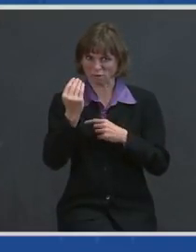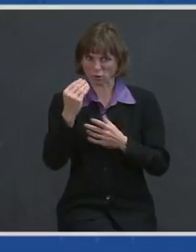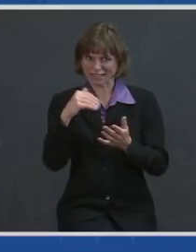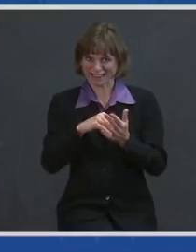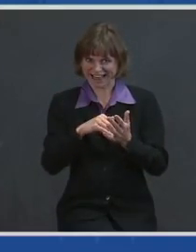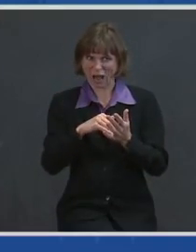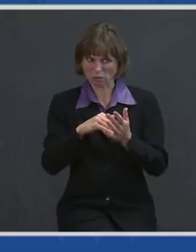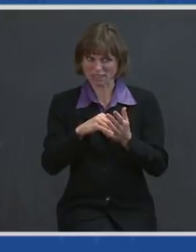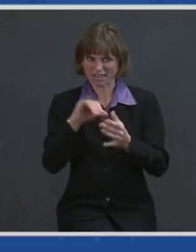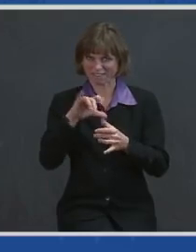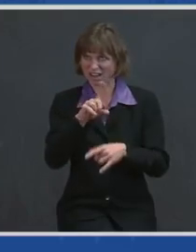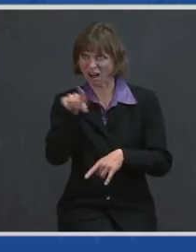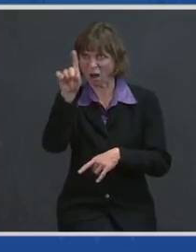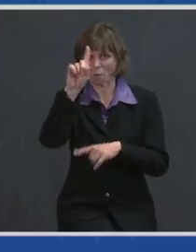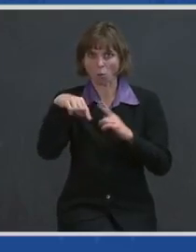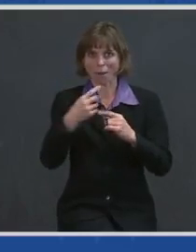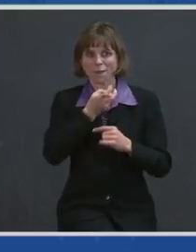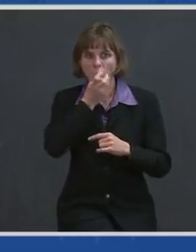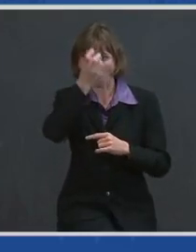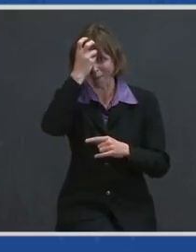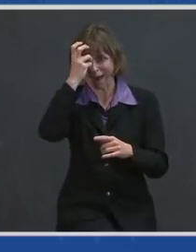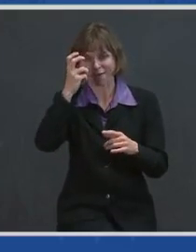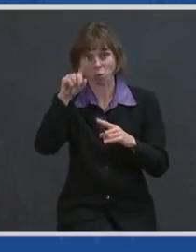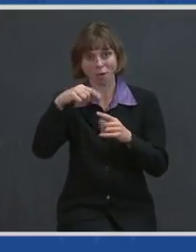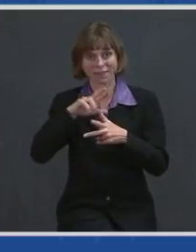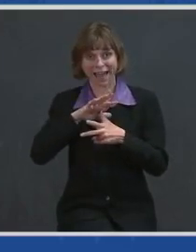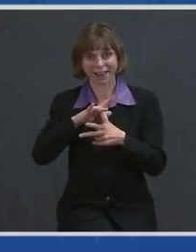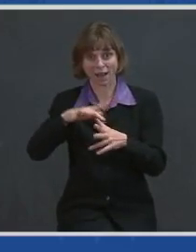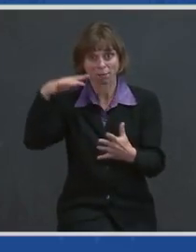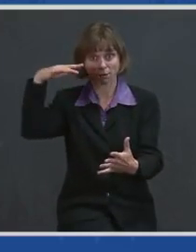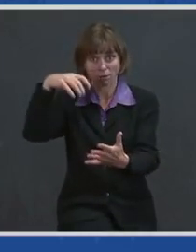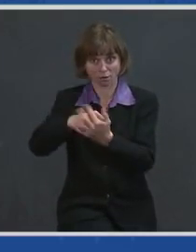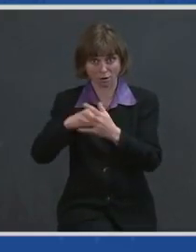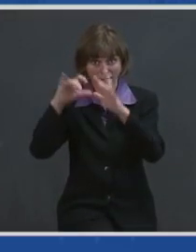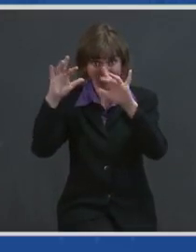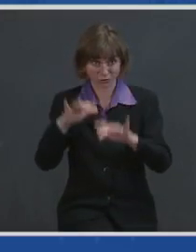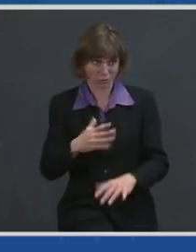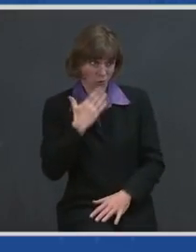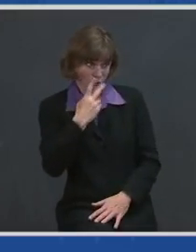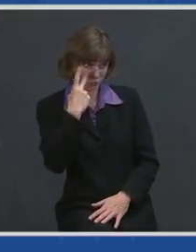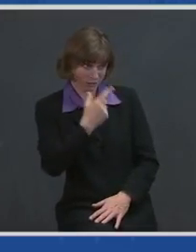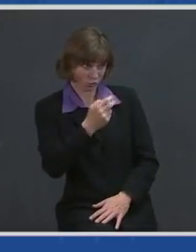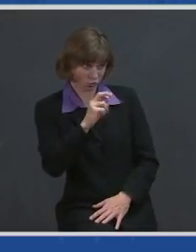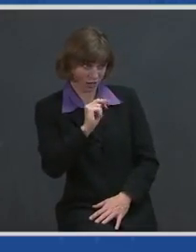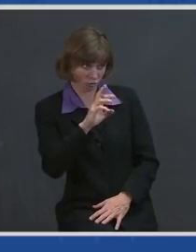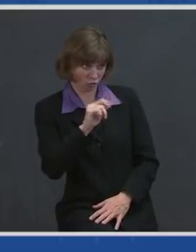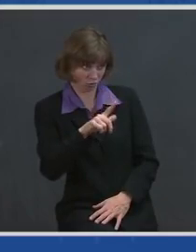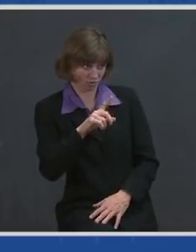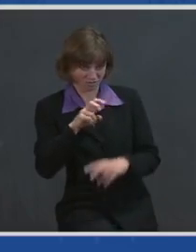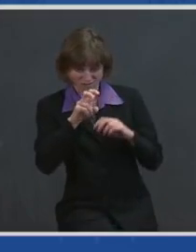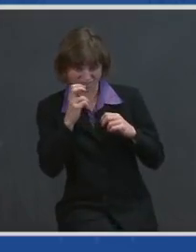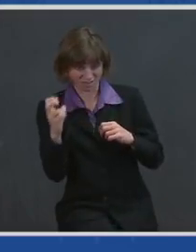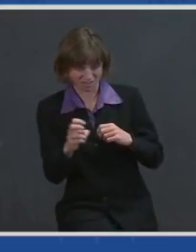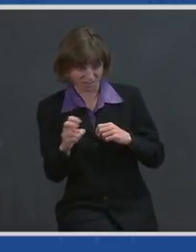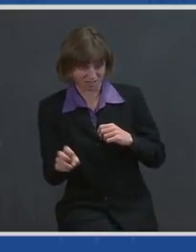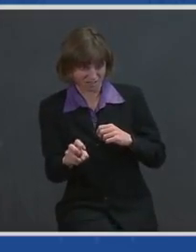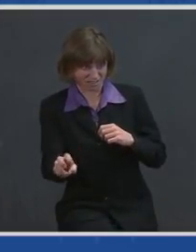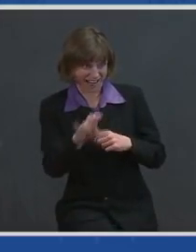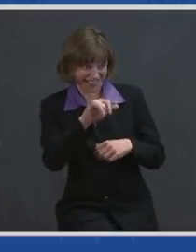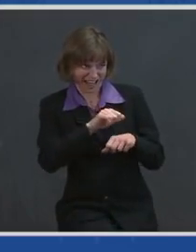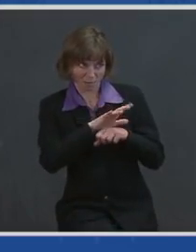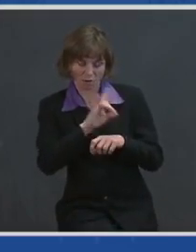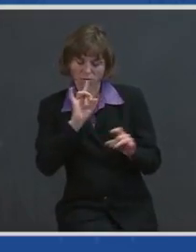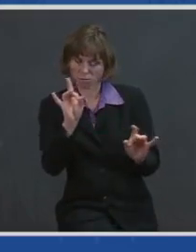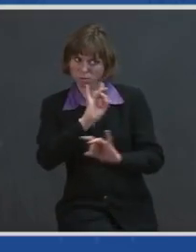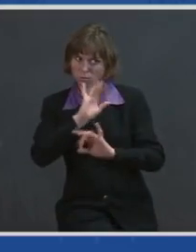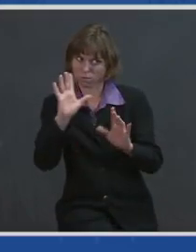path when our helicopter went down in a snowstorm. It's good to see you, General. The ride down that mountain was more perilous than the truck than it